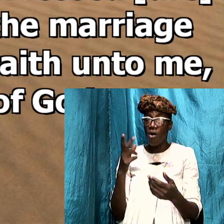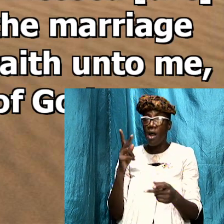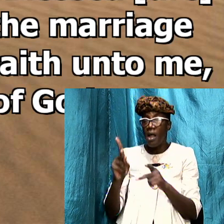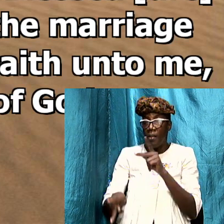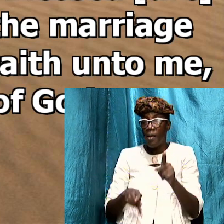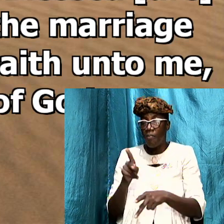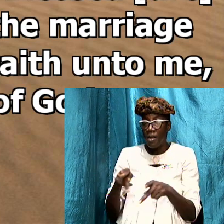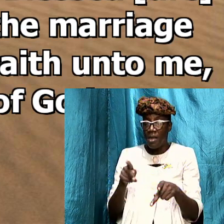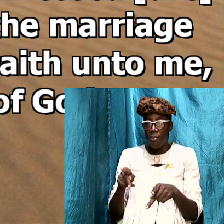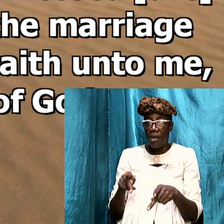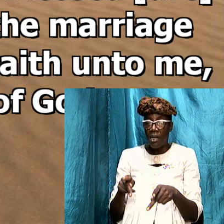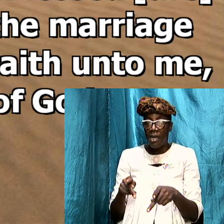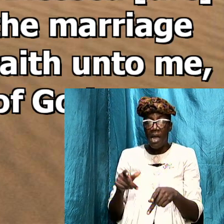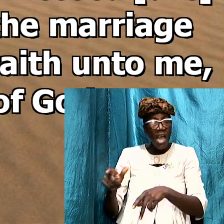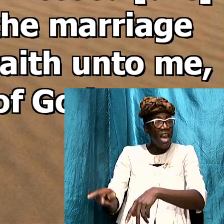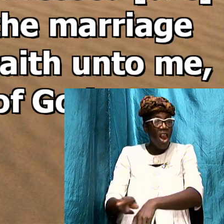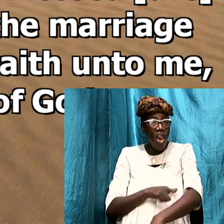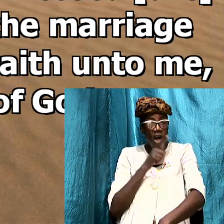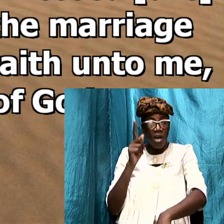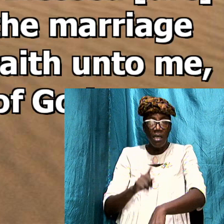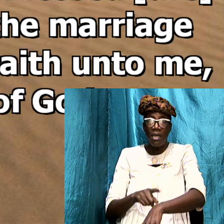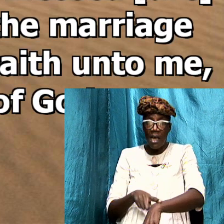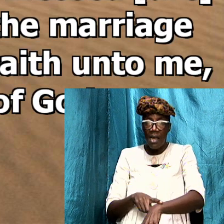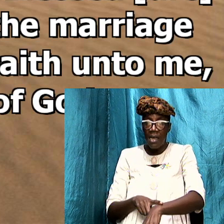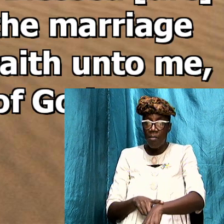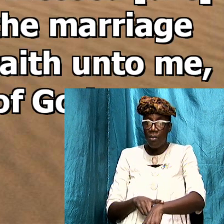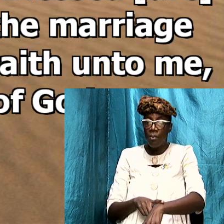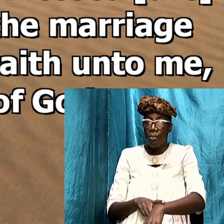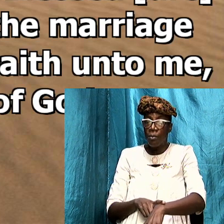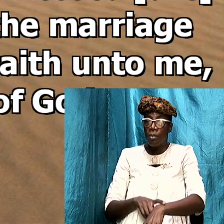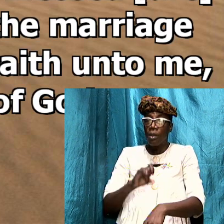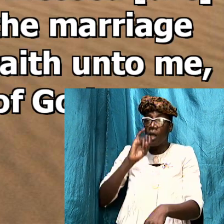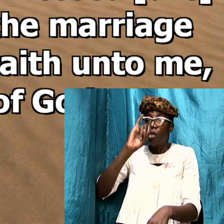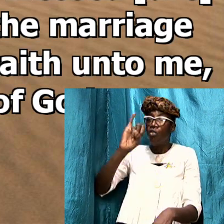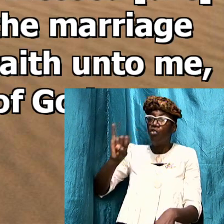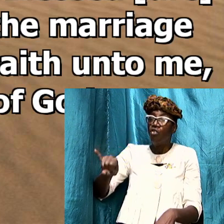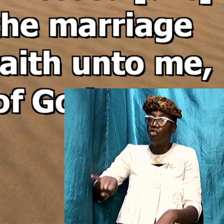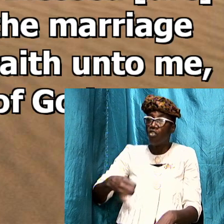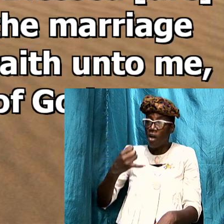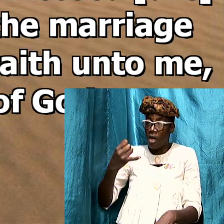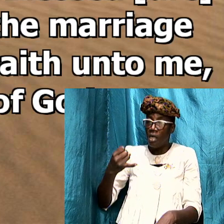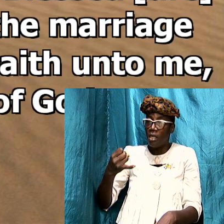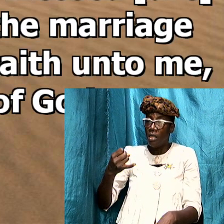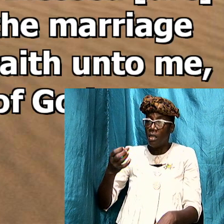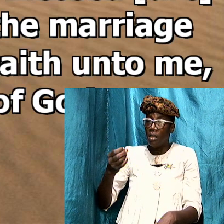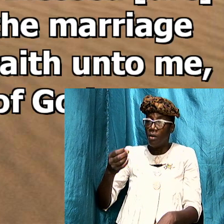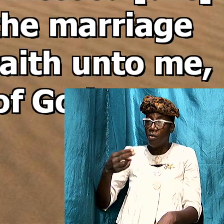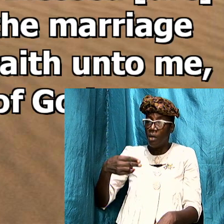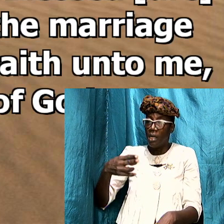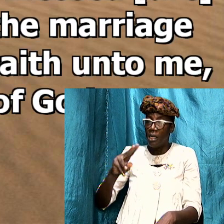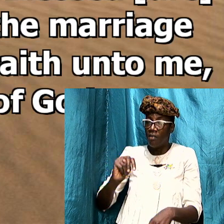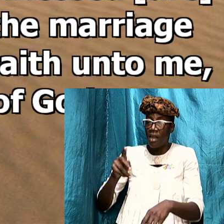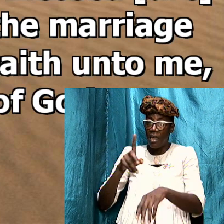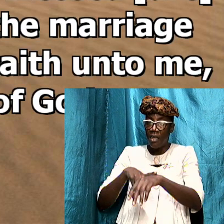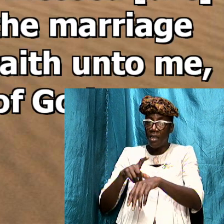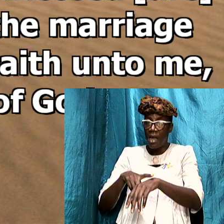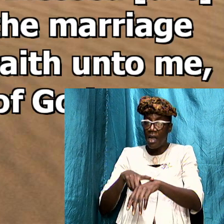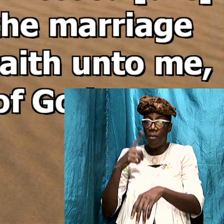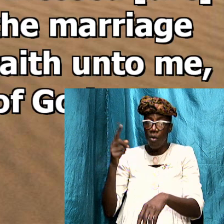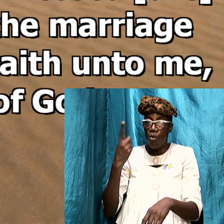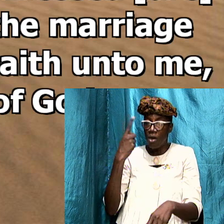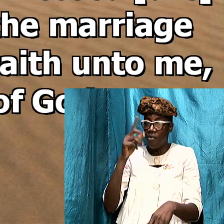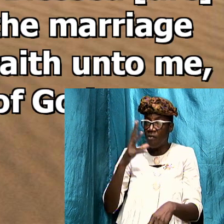in the day that John was in only for them and so